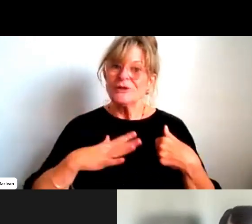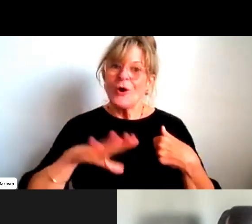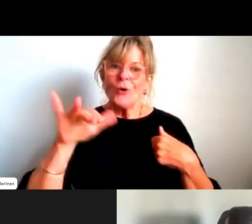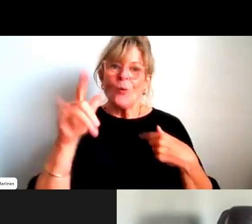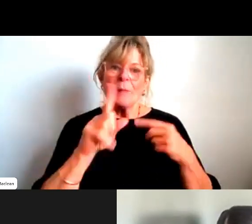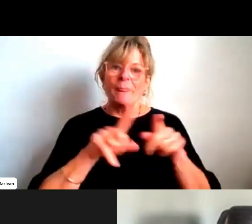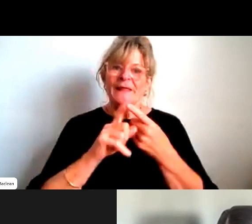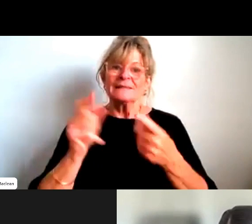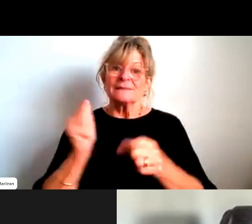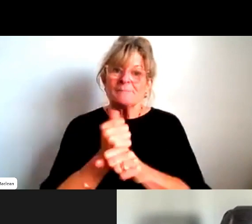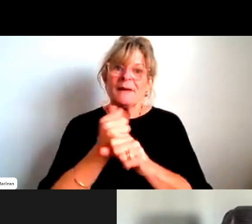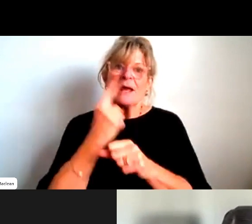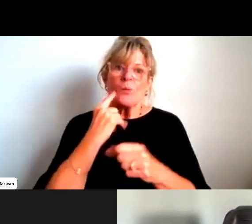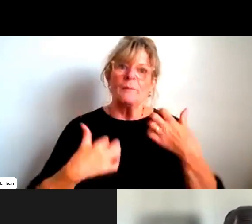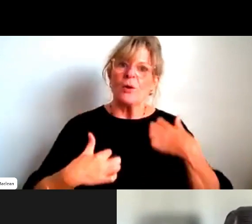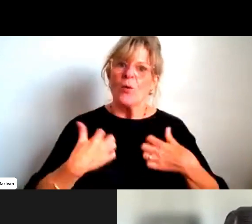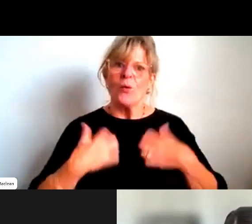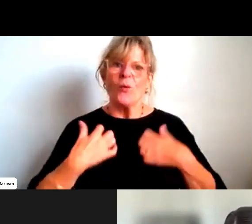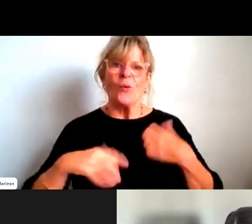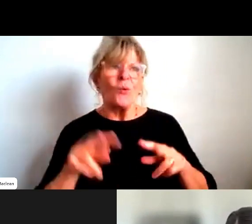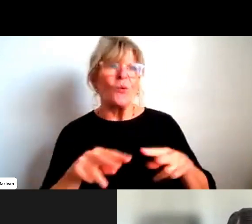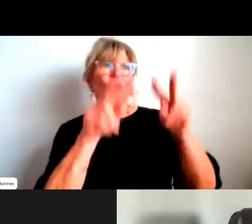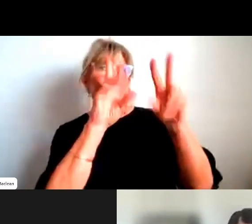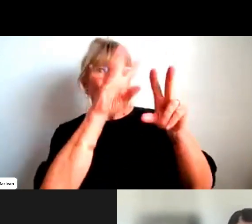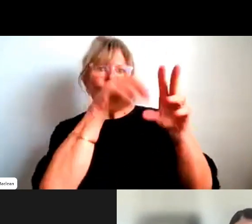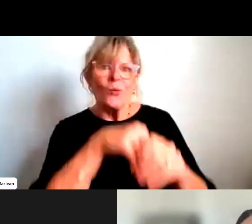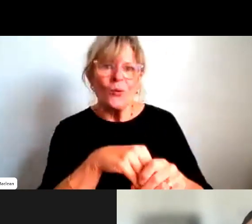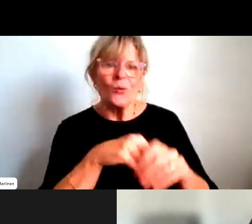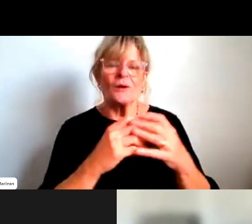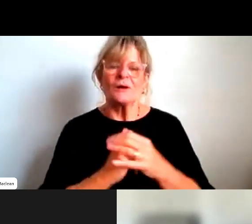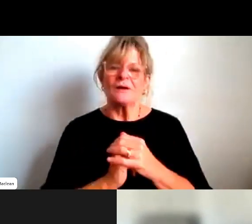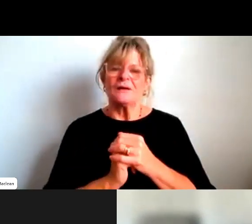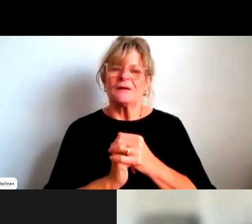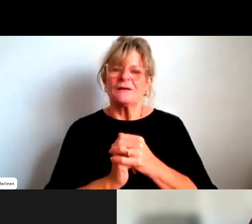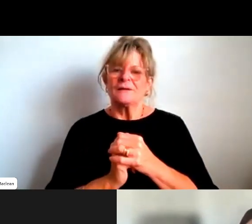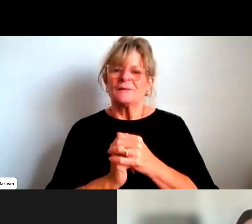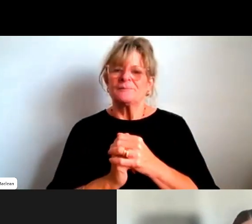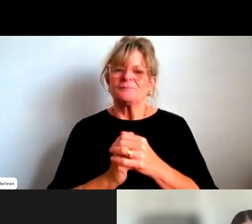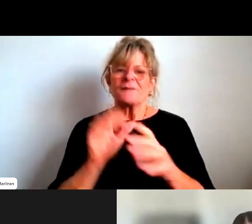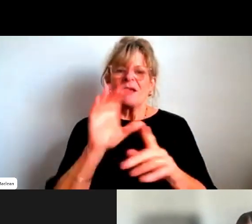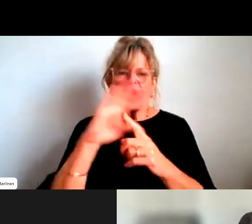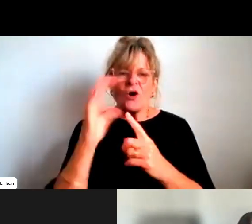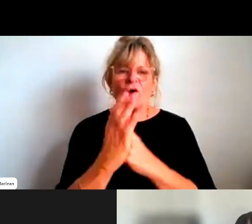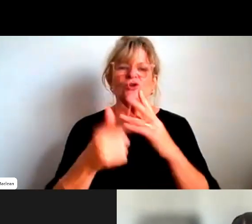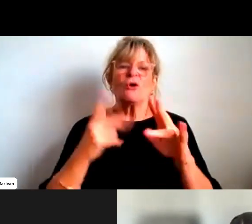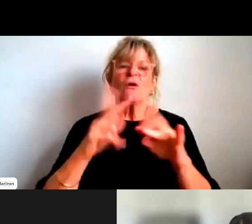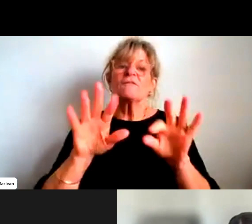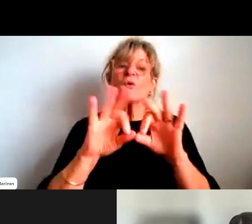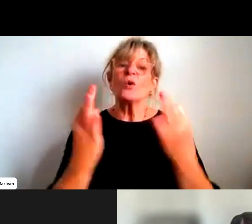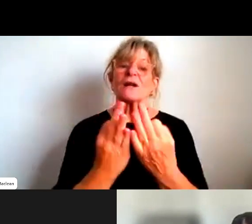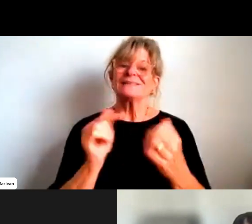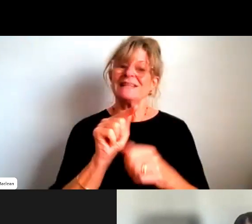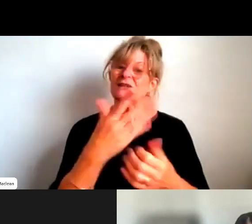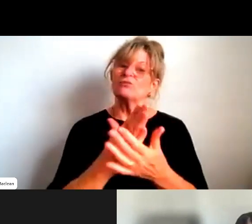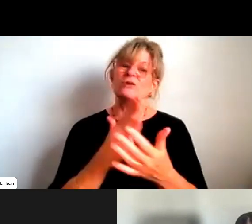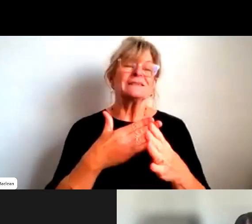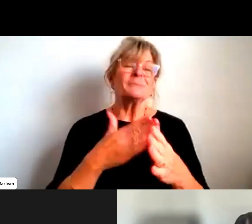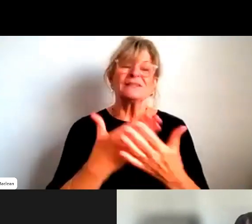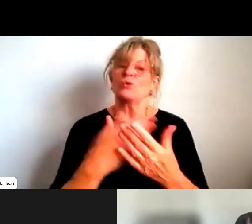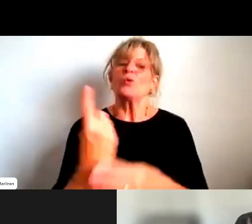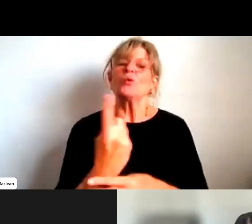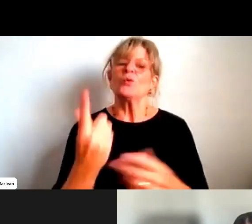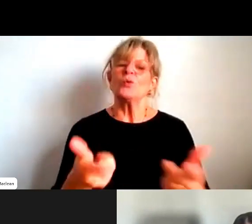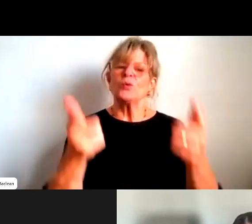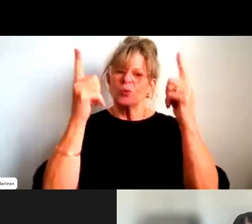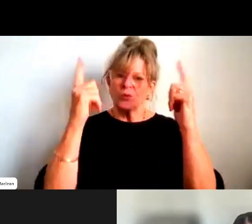a diversity of art, brings innovation and the culture of an organization really depends on the leadership. think female leadership tends